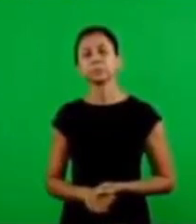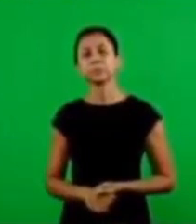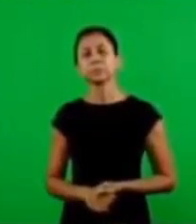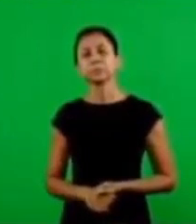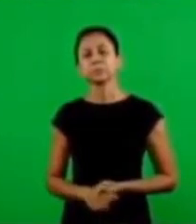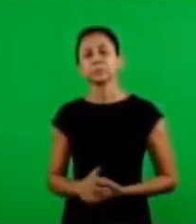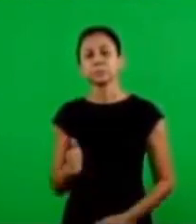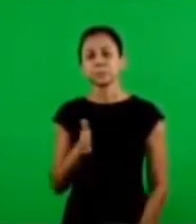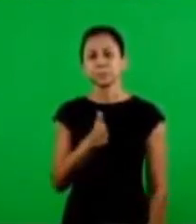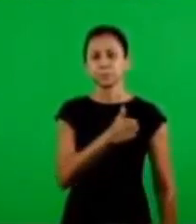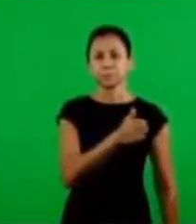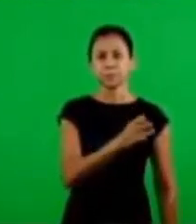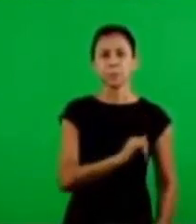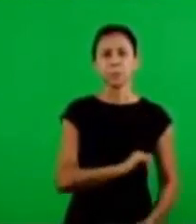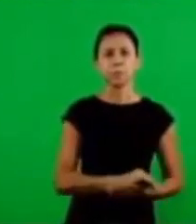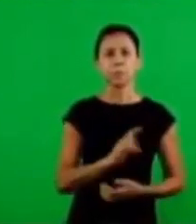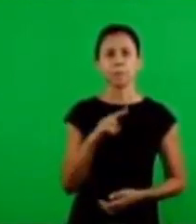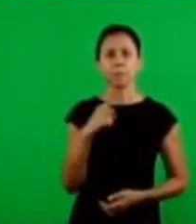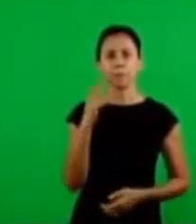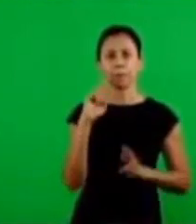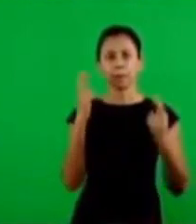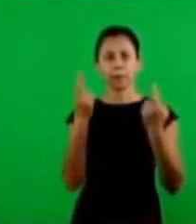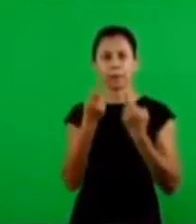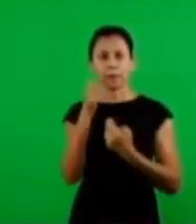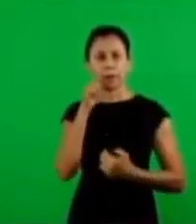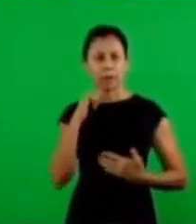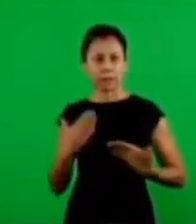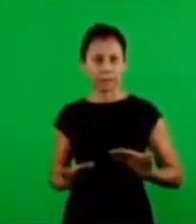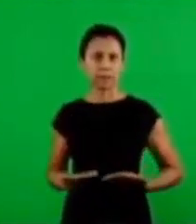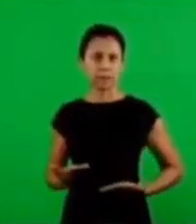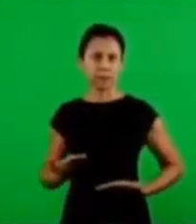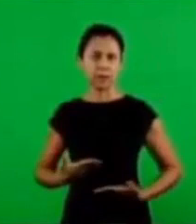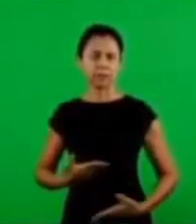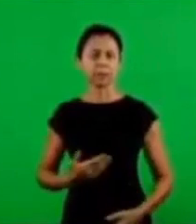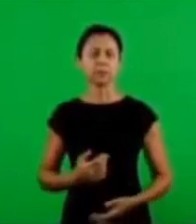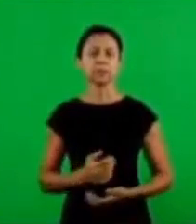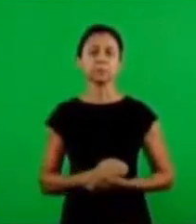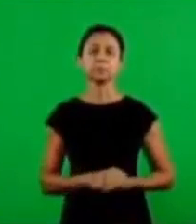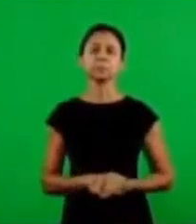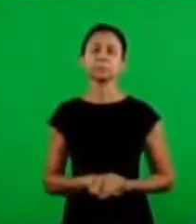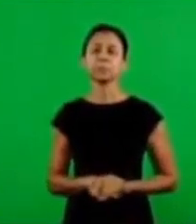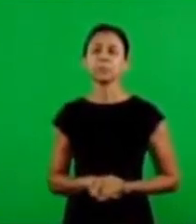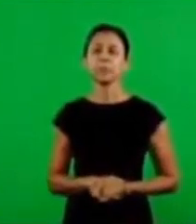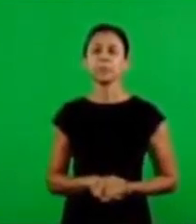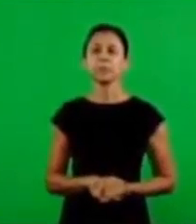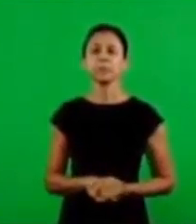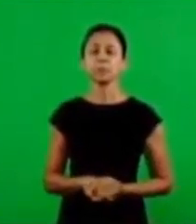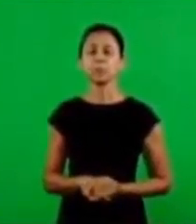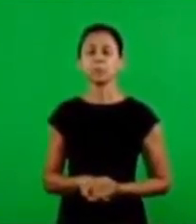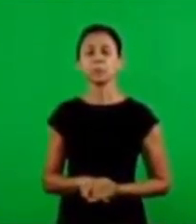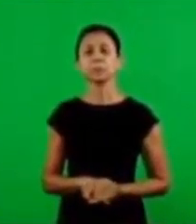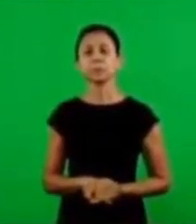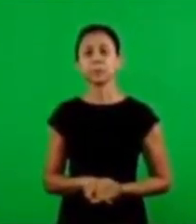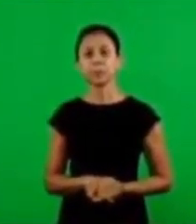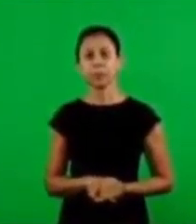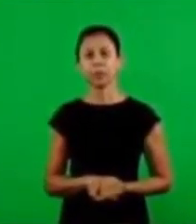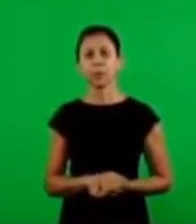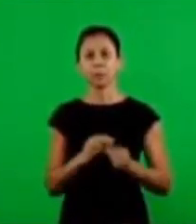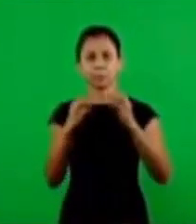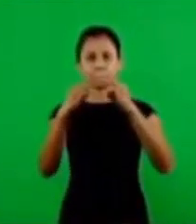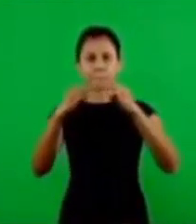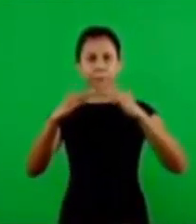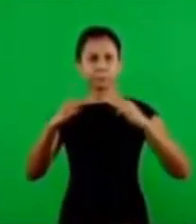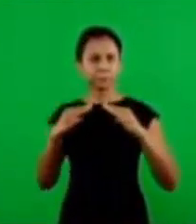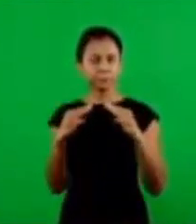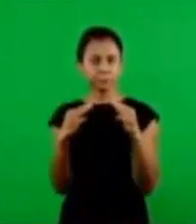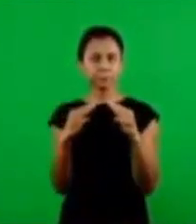here we had a meeting with women the women ministry class